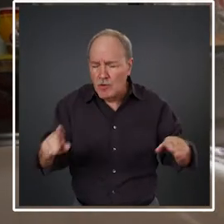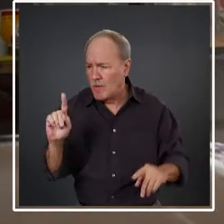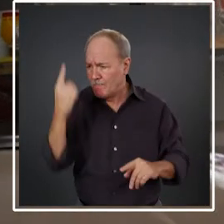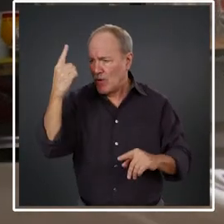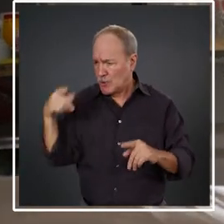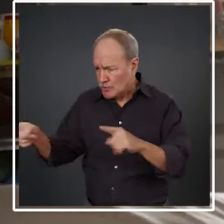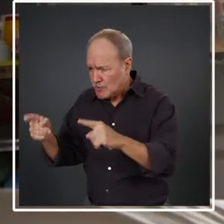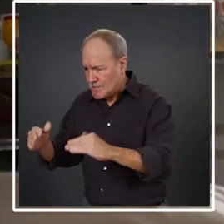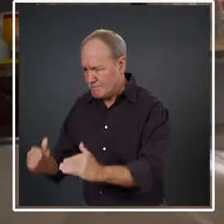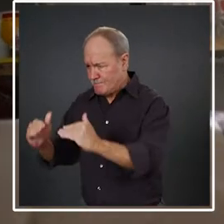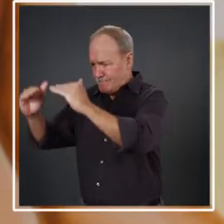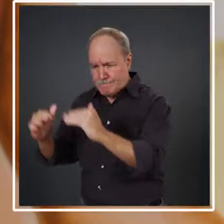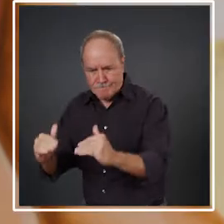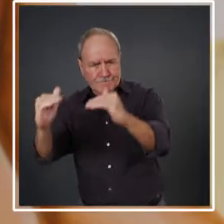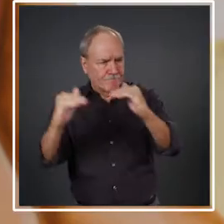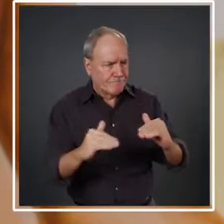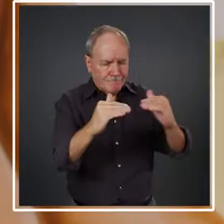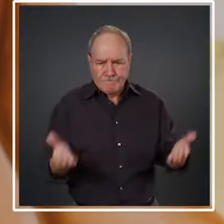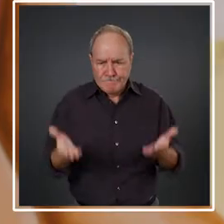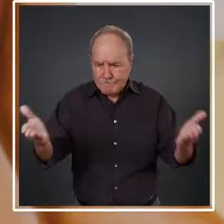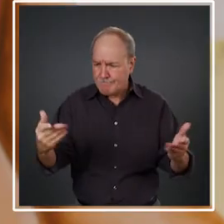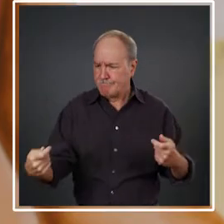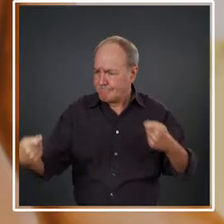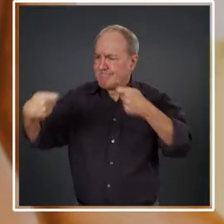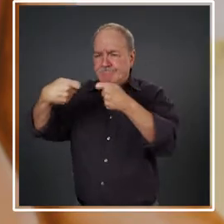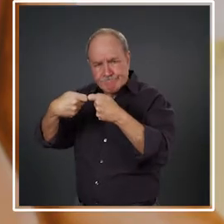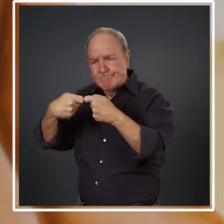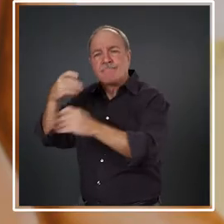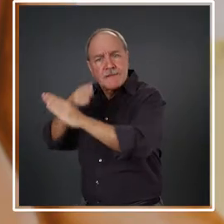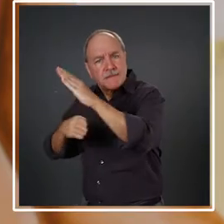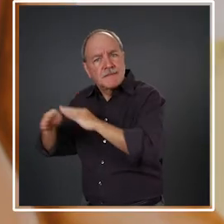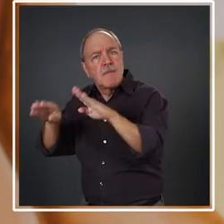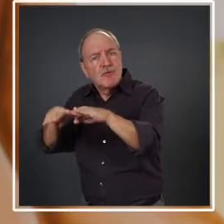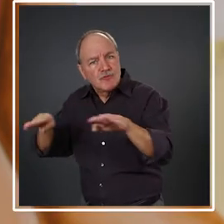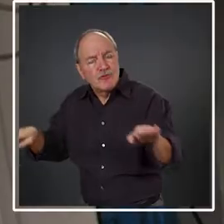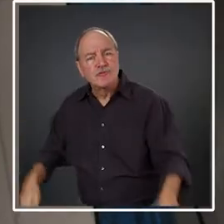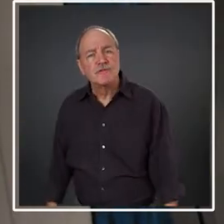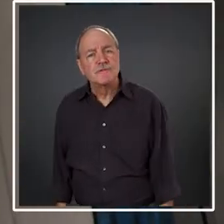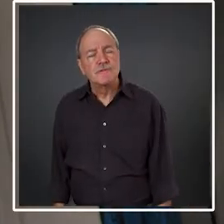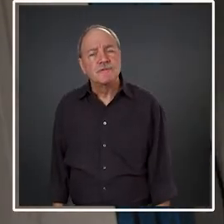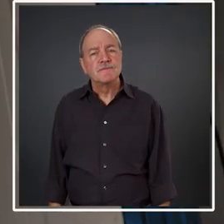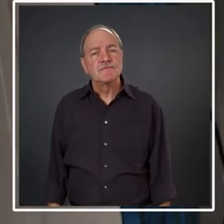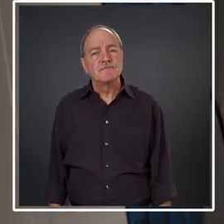their toilets into having them more suited to be used by children with disabilities.